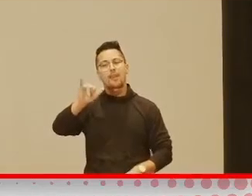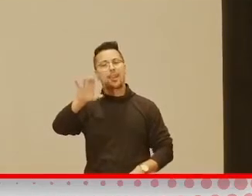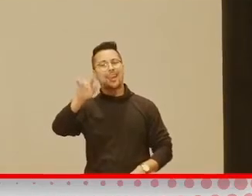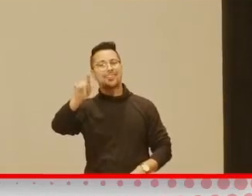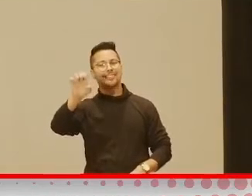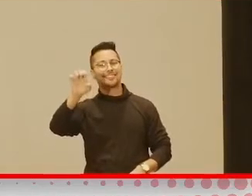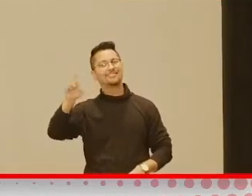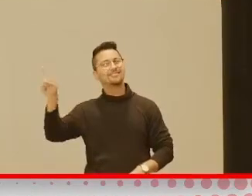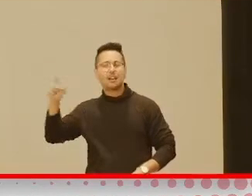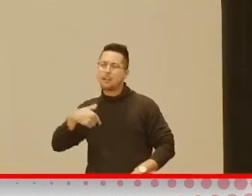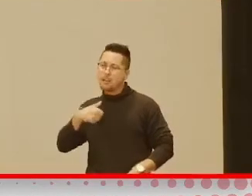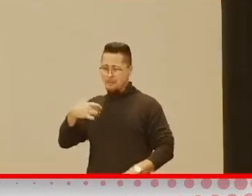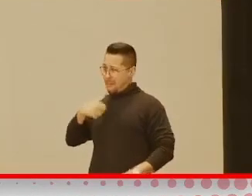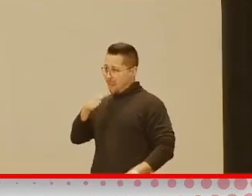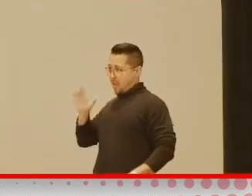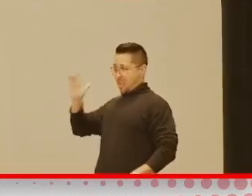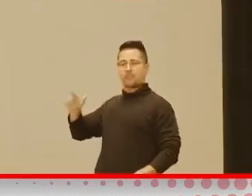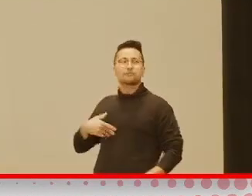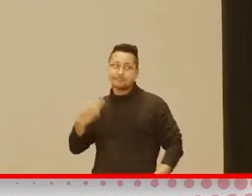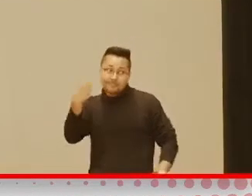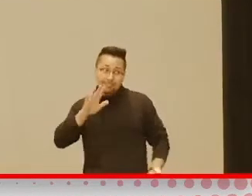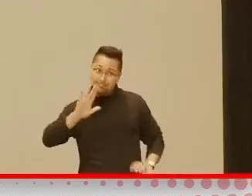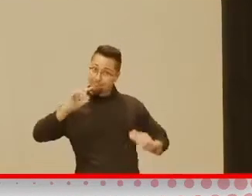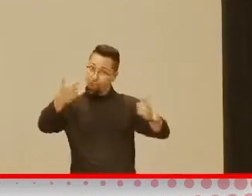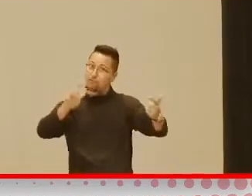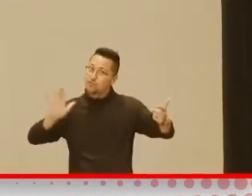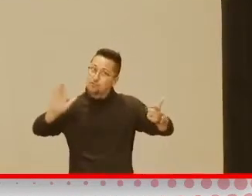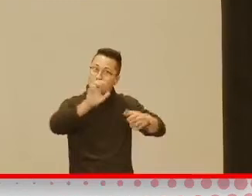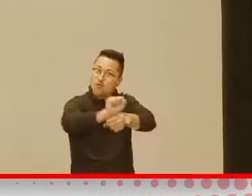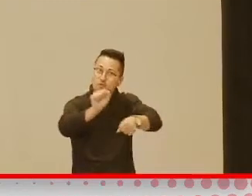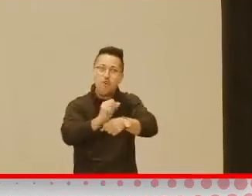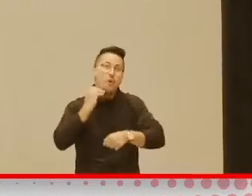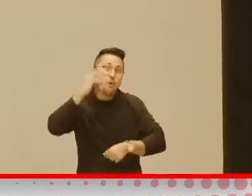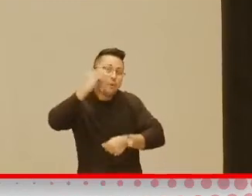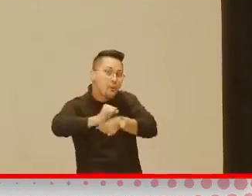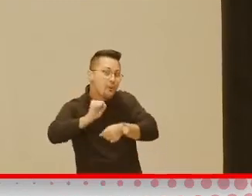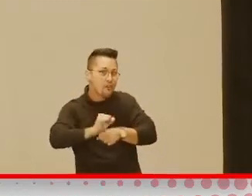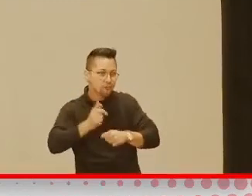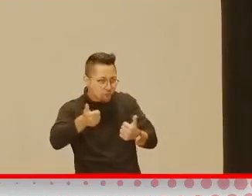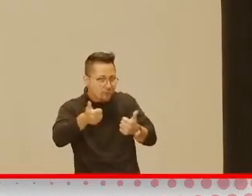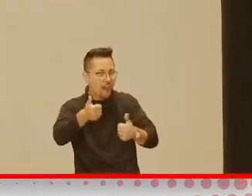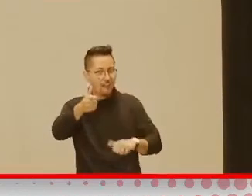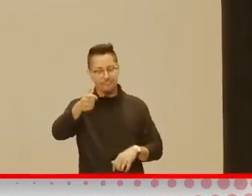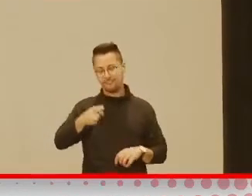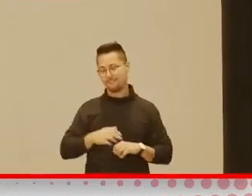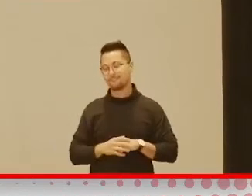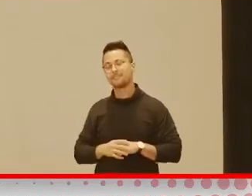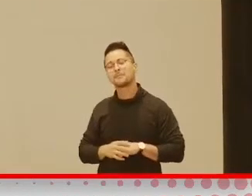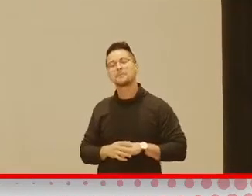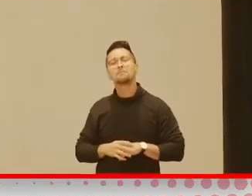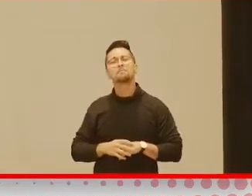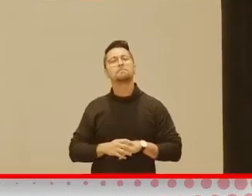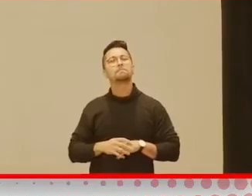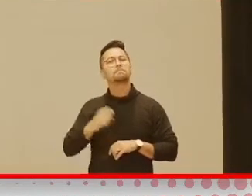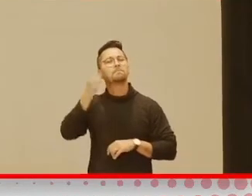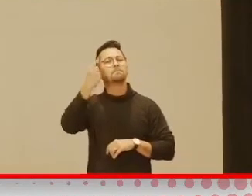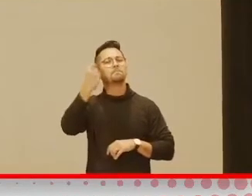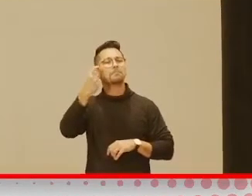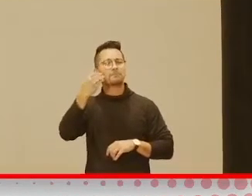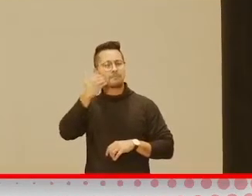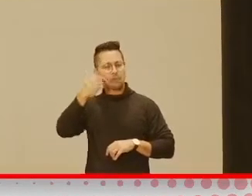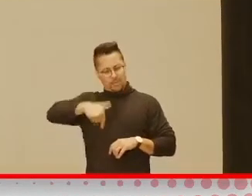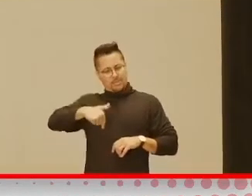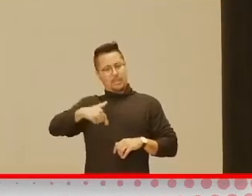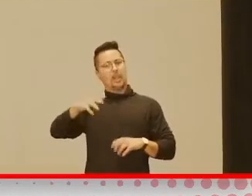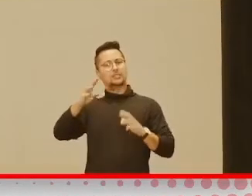and stuff because, you know, that's your homework to do. So if, and I know that they are recording this